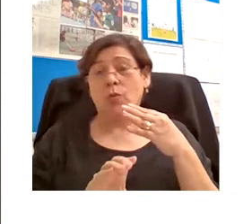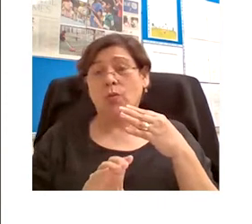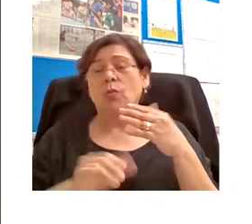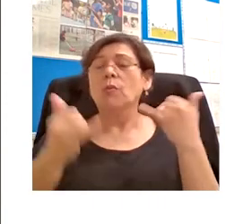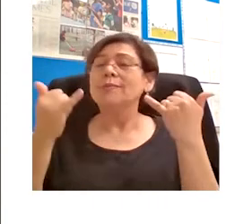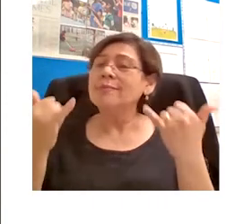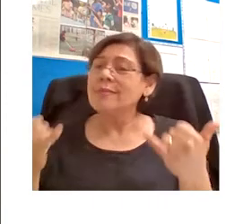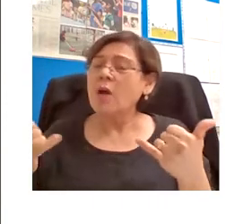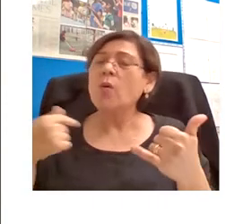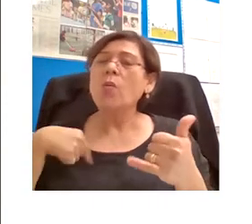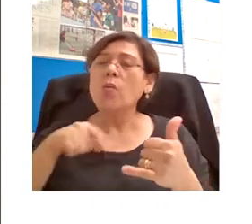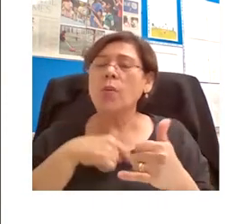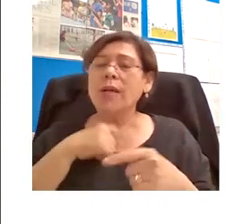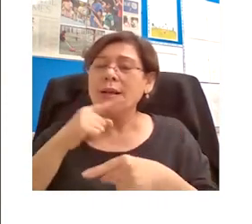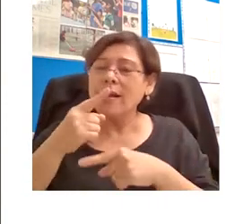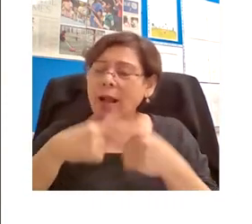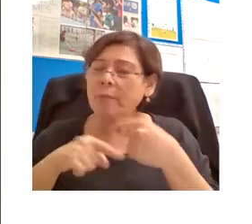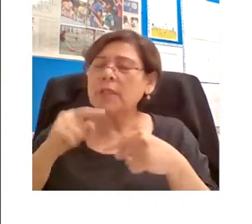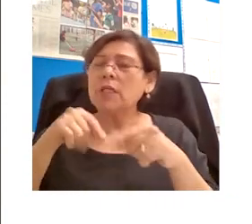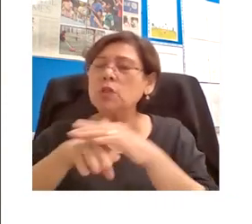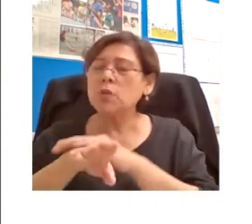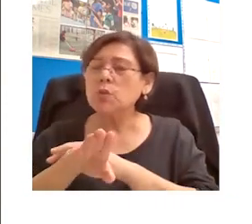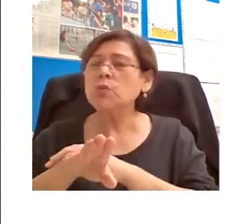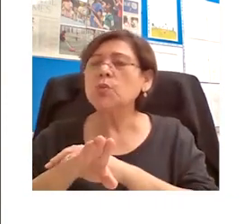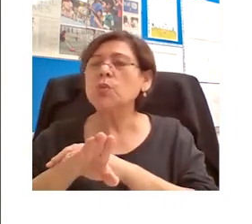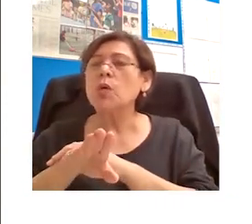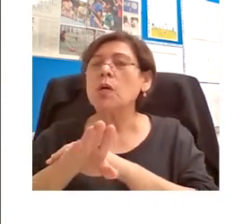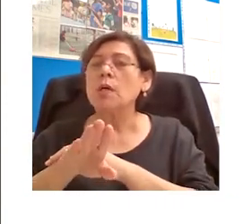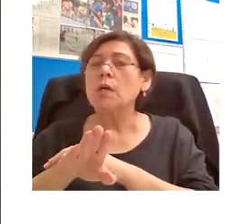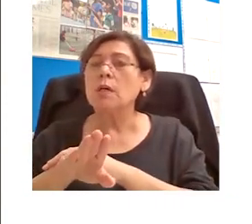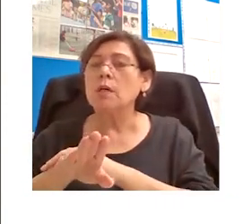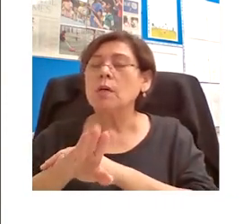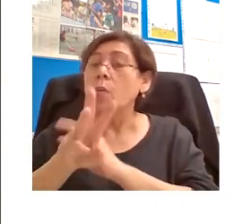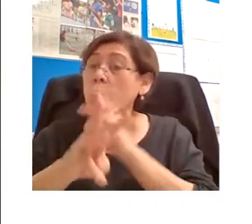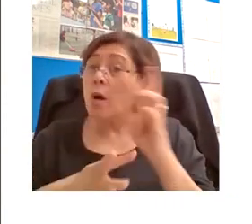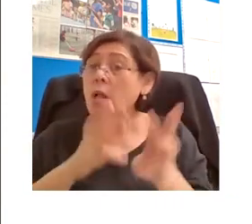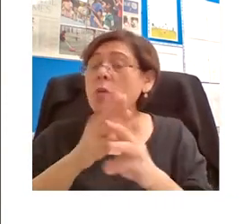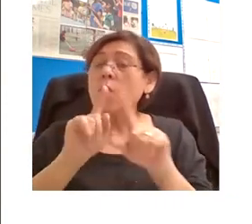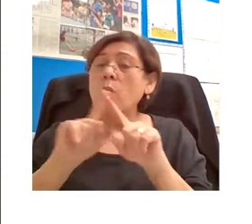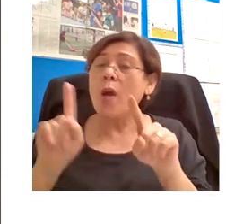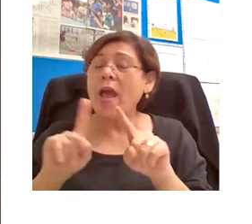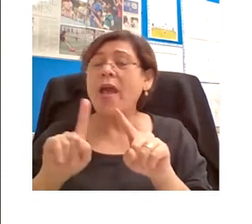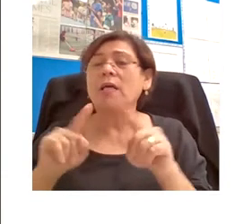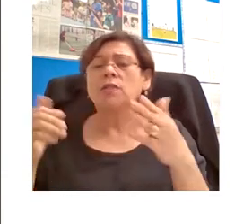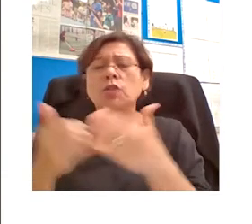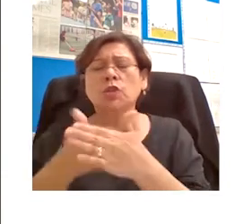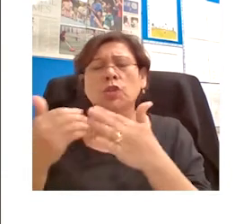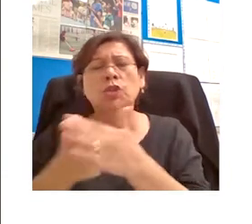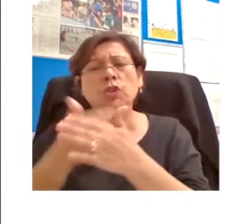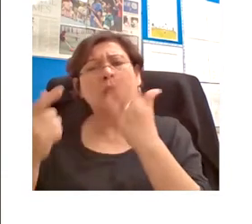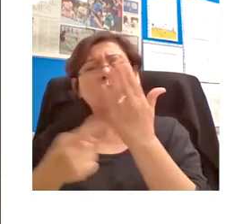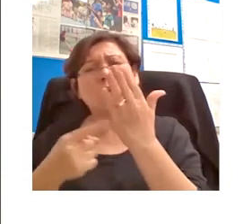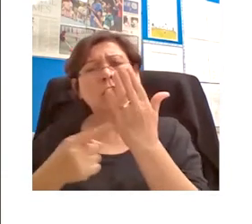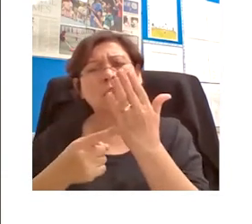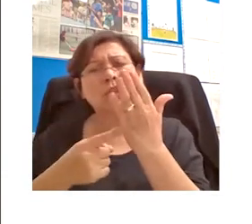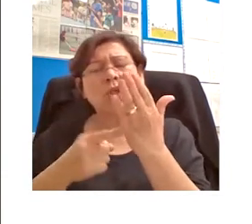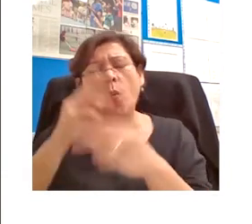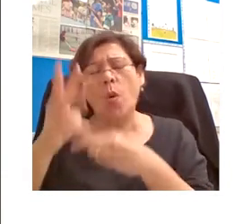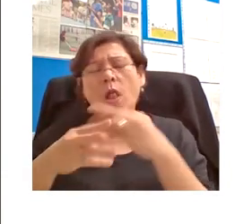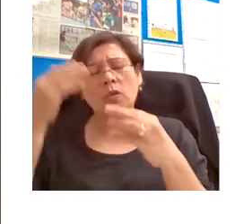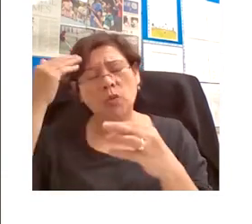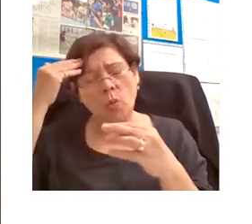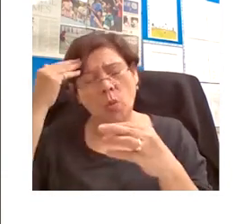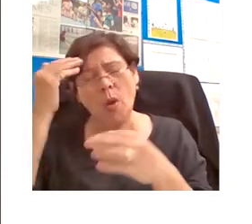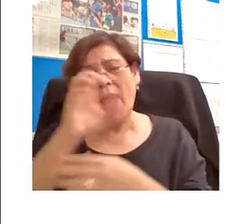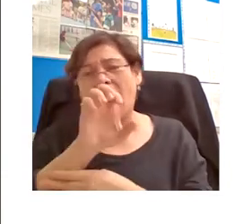incomparably the most powerful communication technology the world has ever known. Education is all about communication.